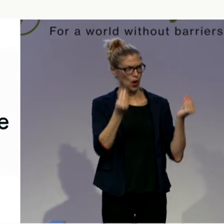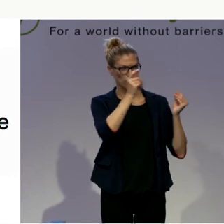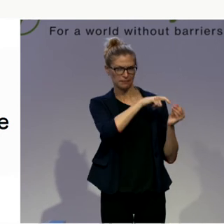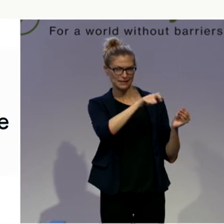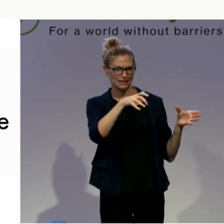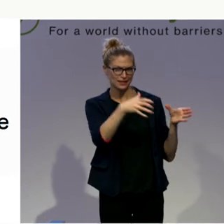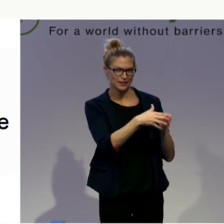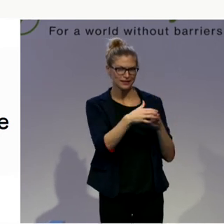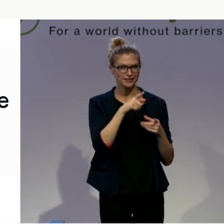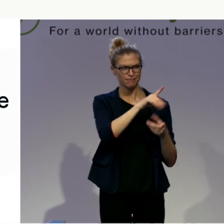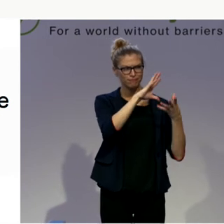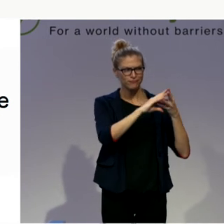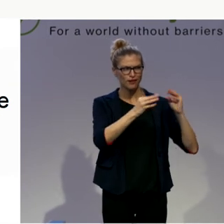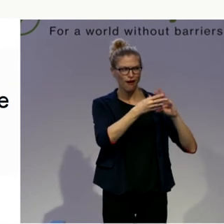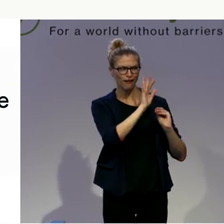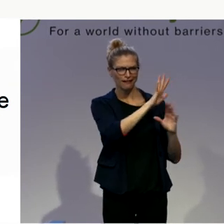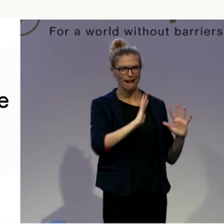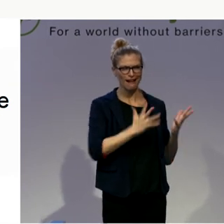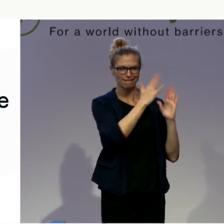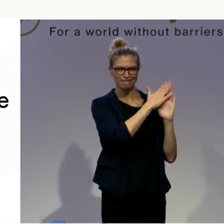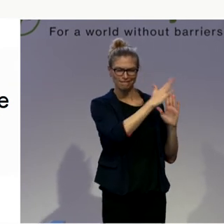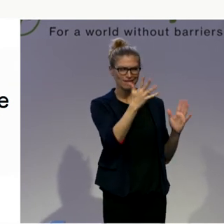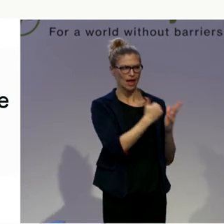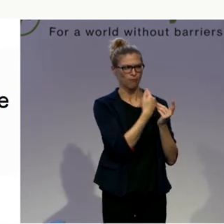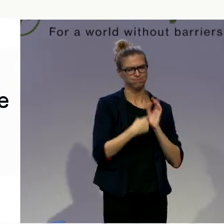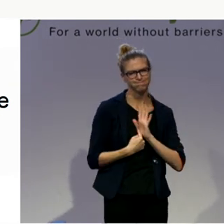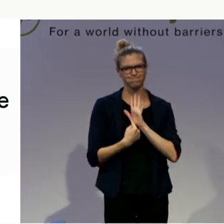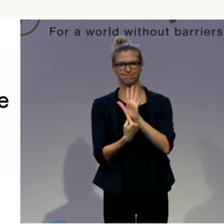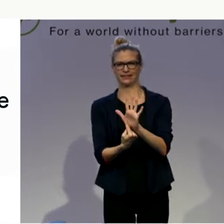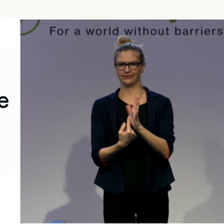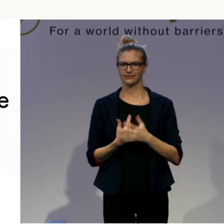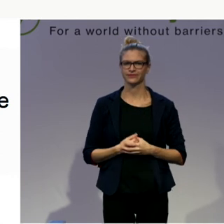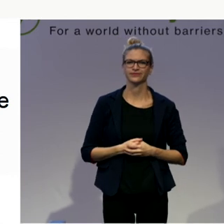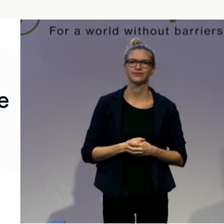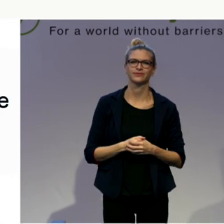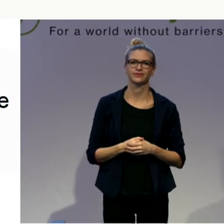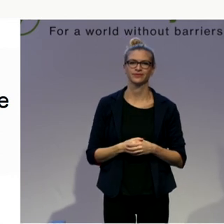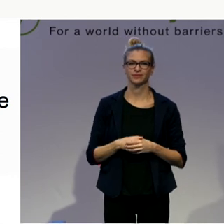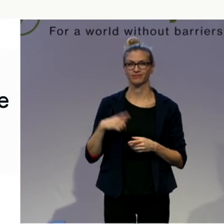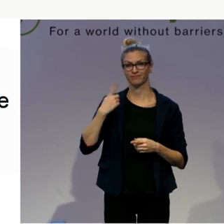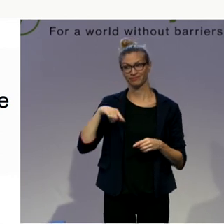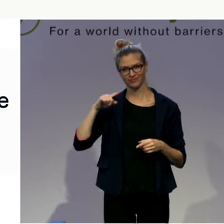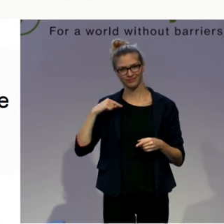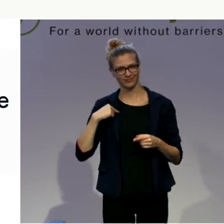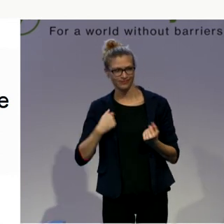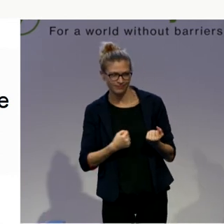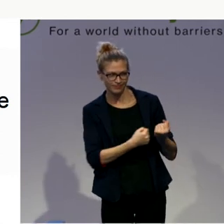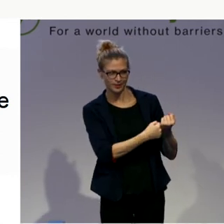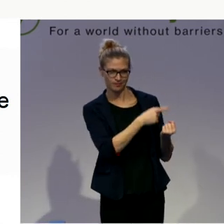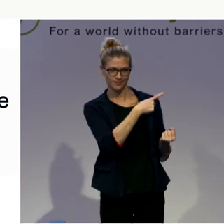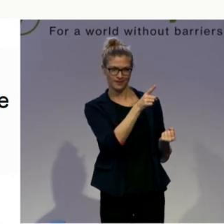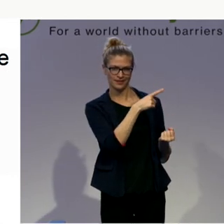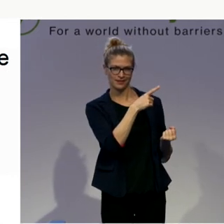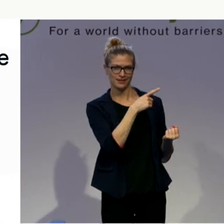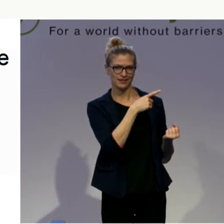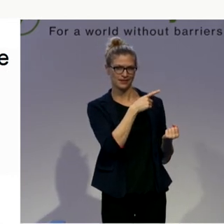stories through this way. And then we just helped them a bit to put the